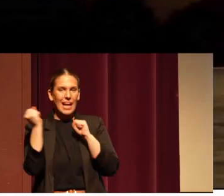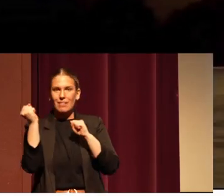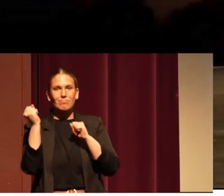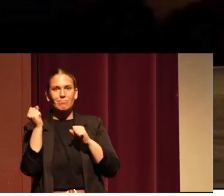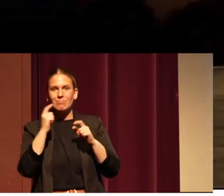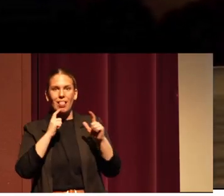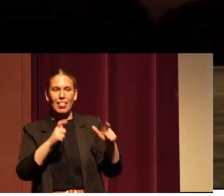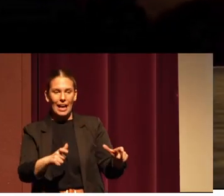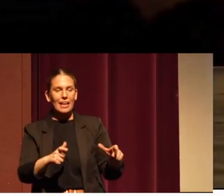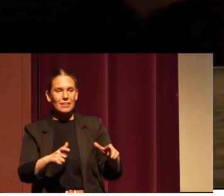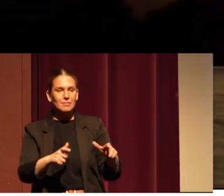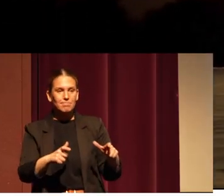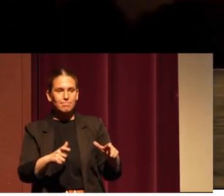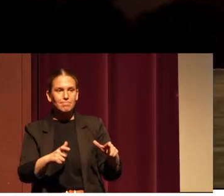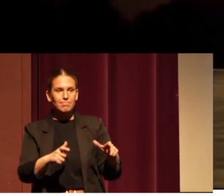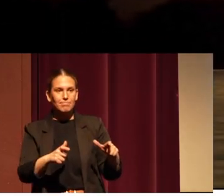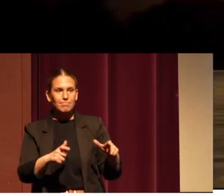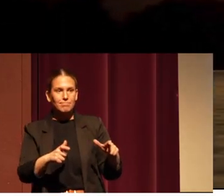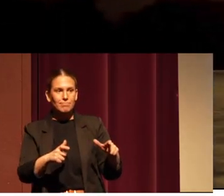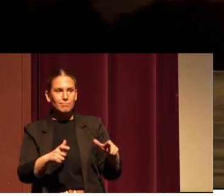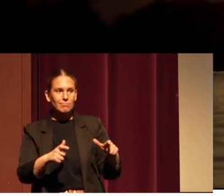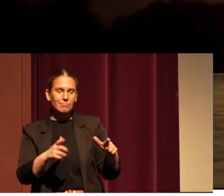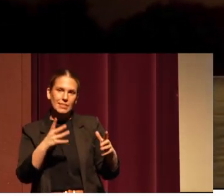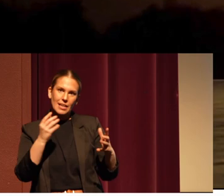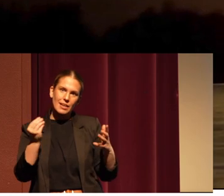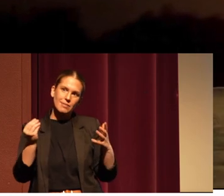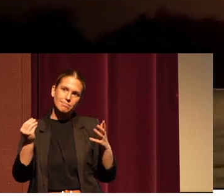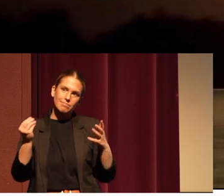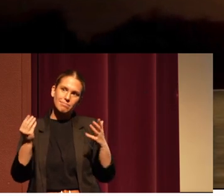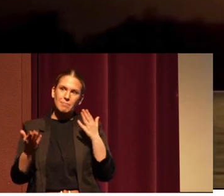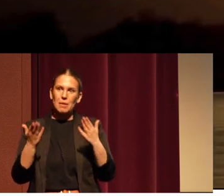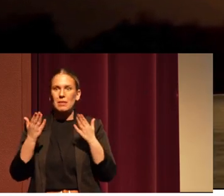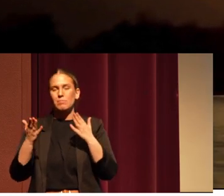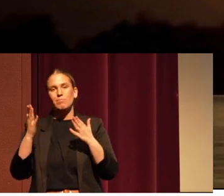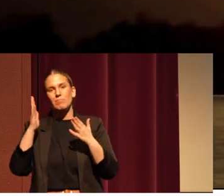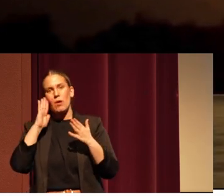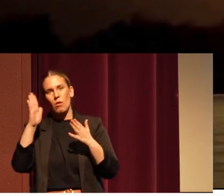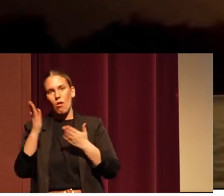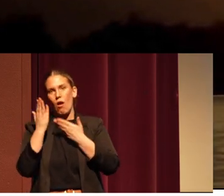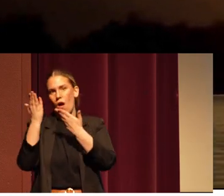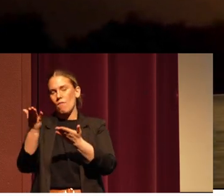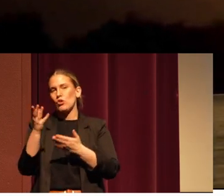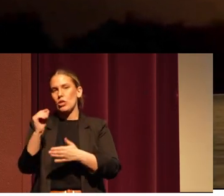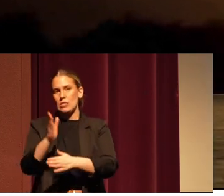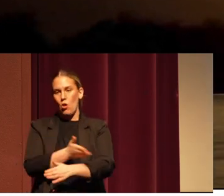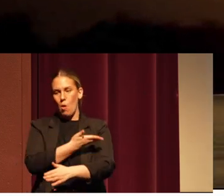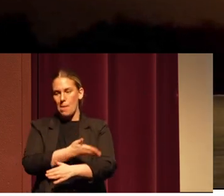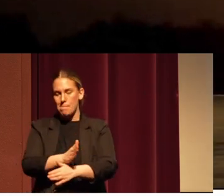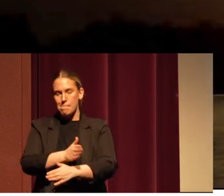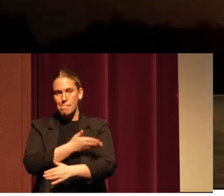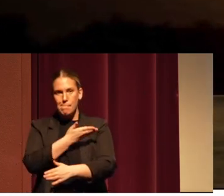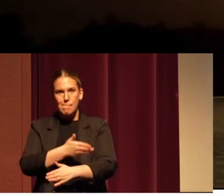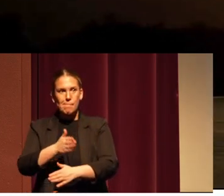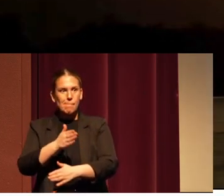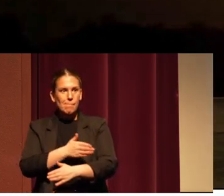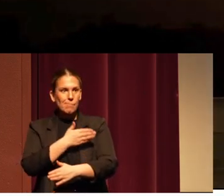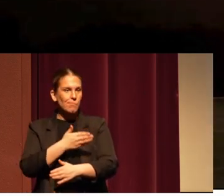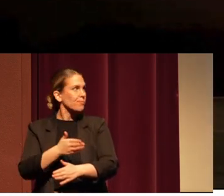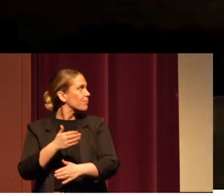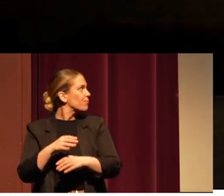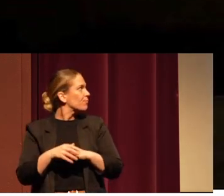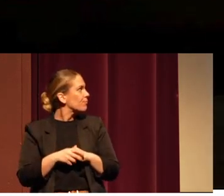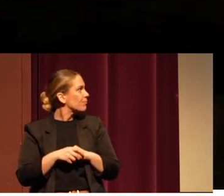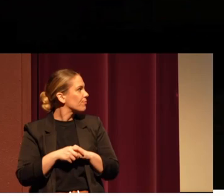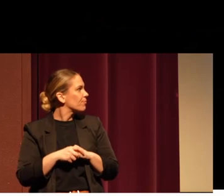and I'll offer a song for what we're